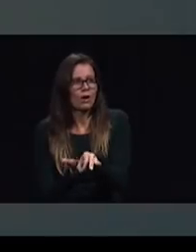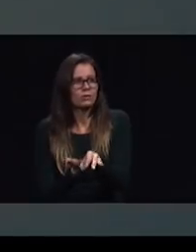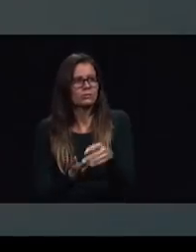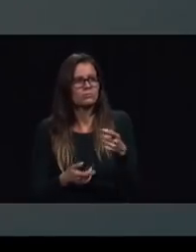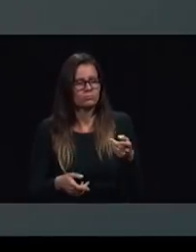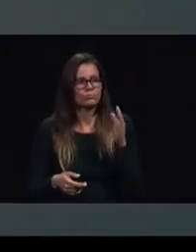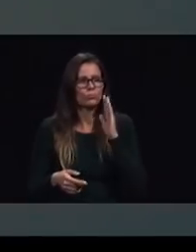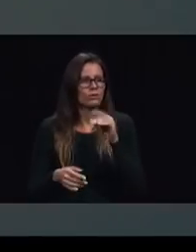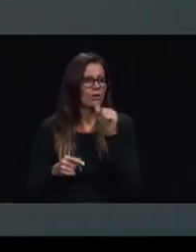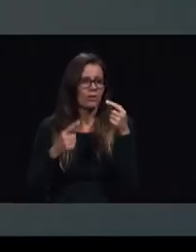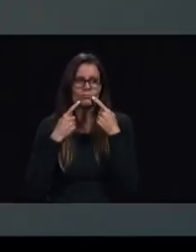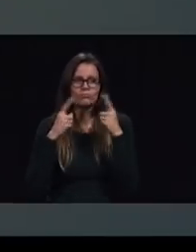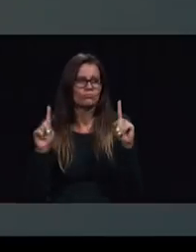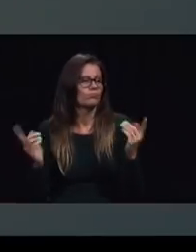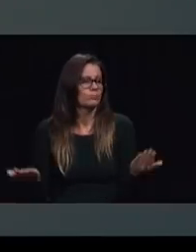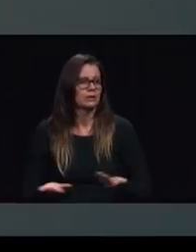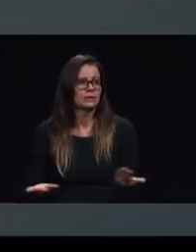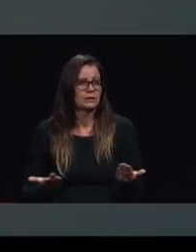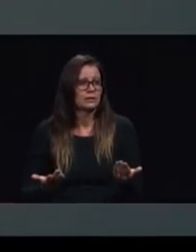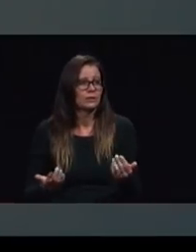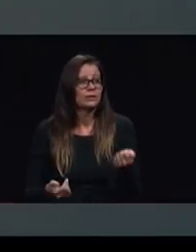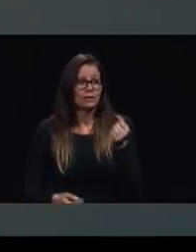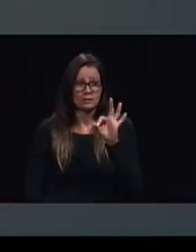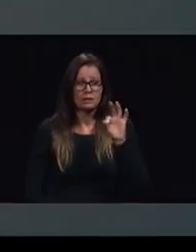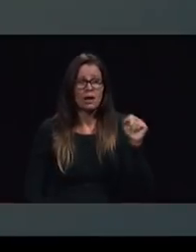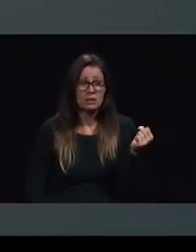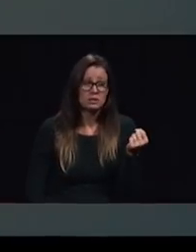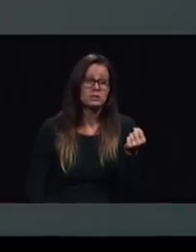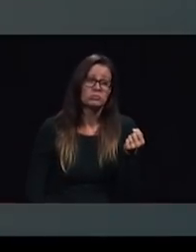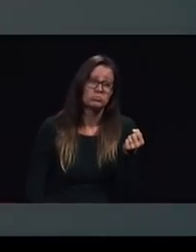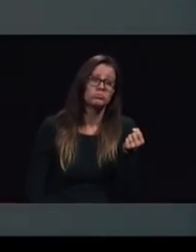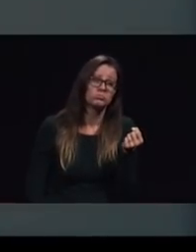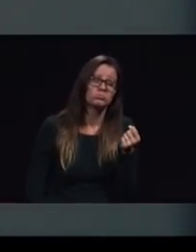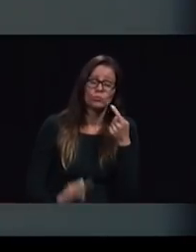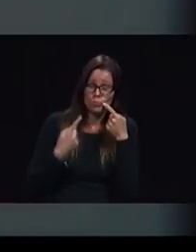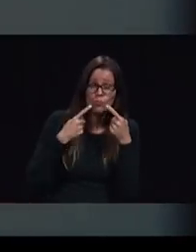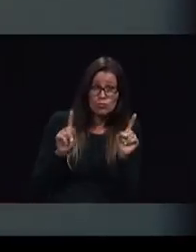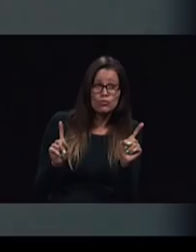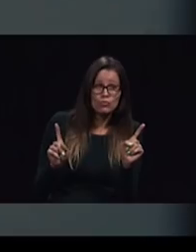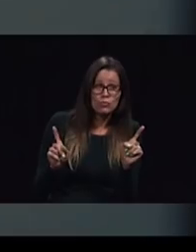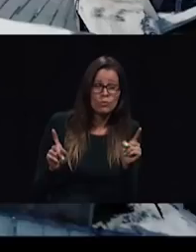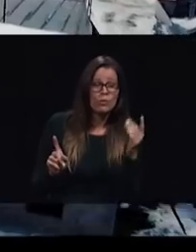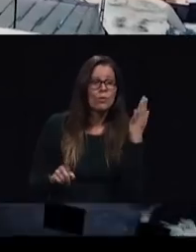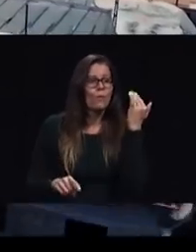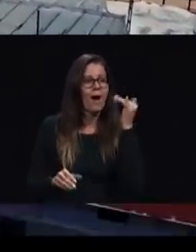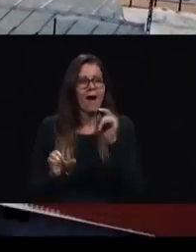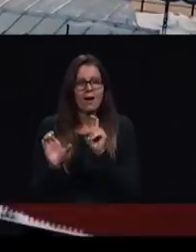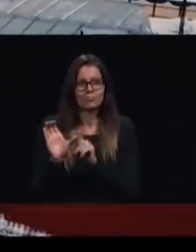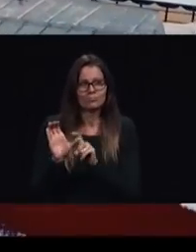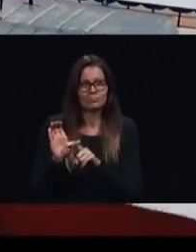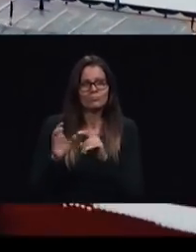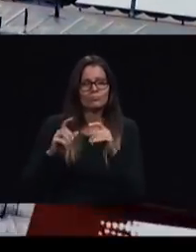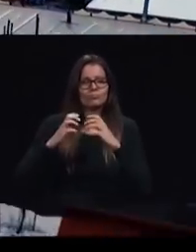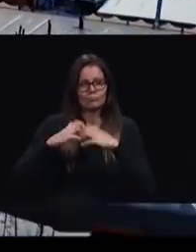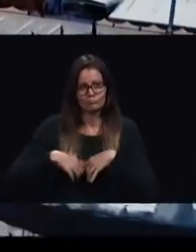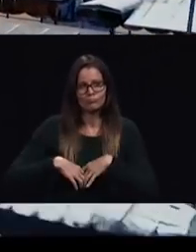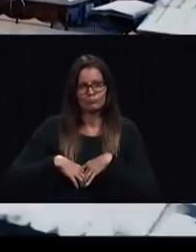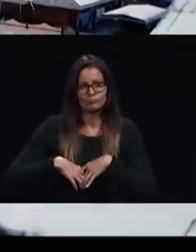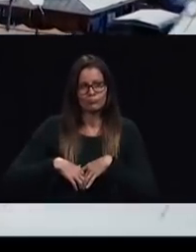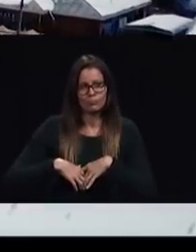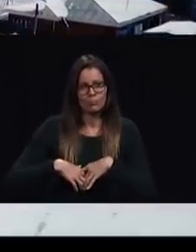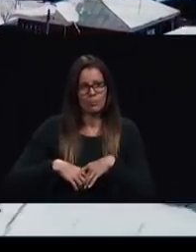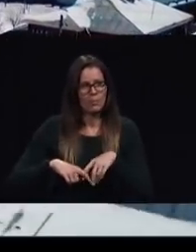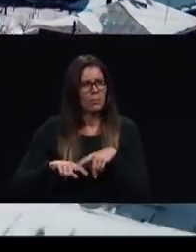work here it worked back in the 90s right after the fall of communism but it won't work here people will not come